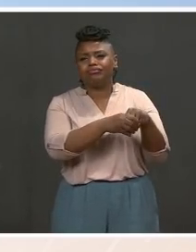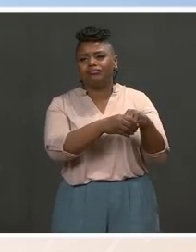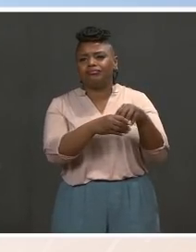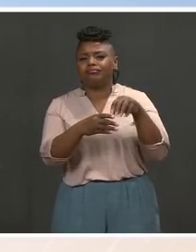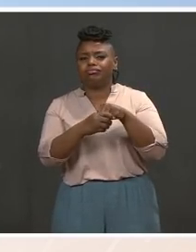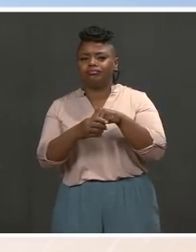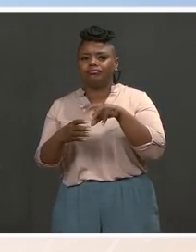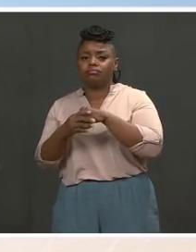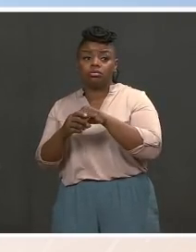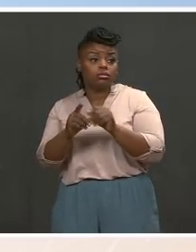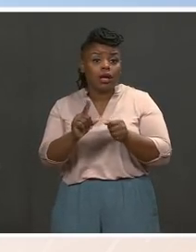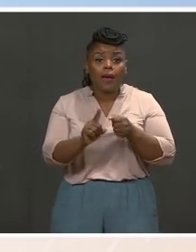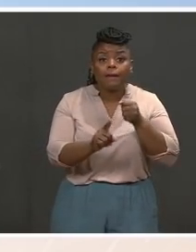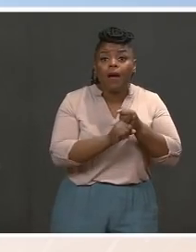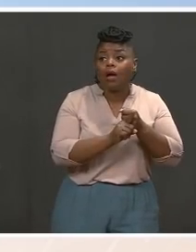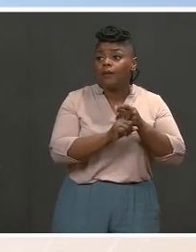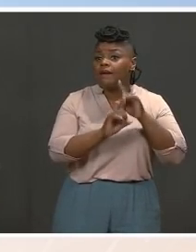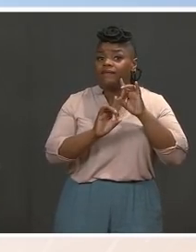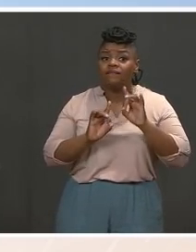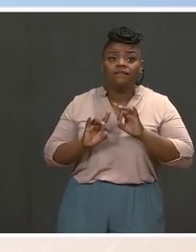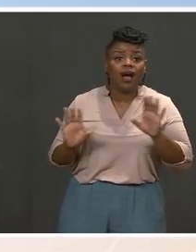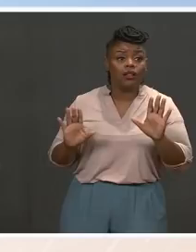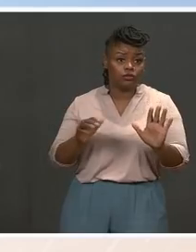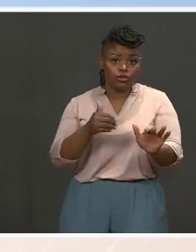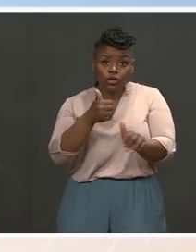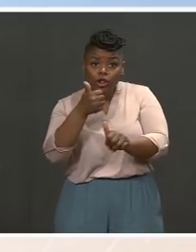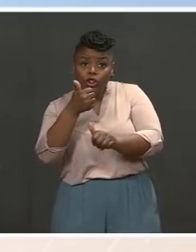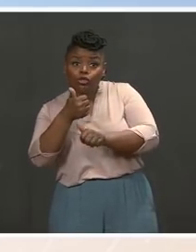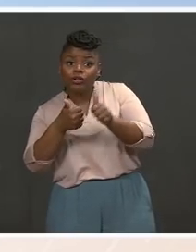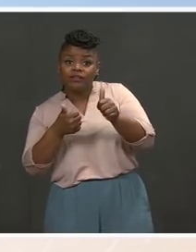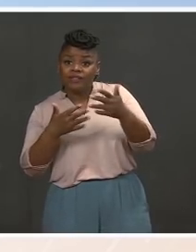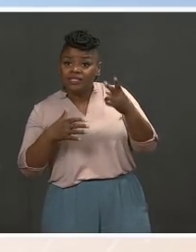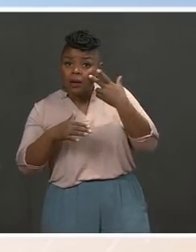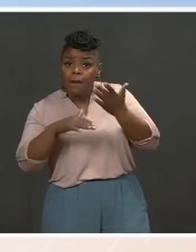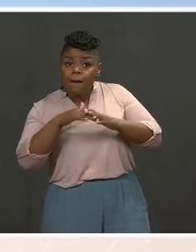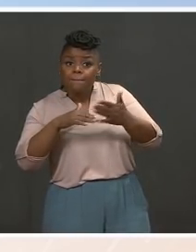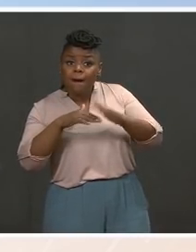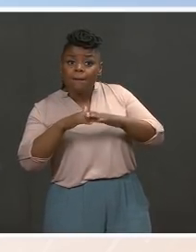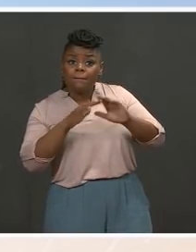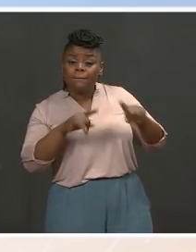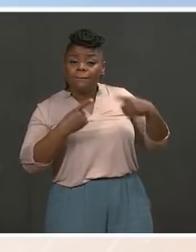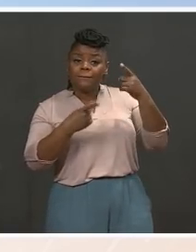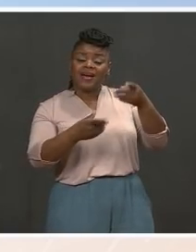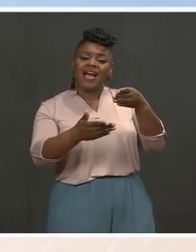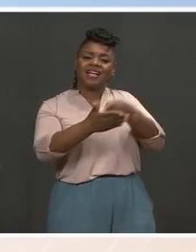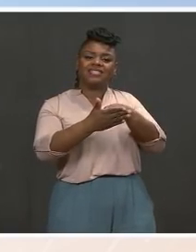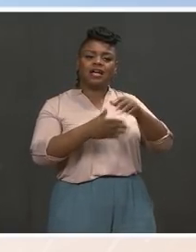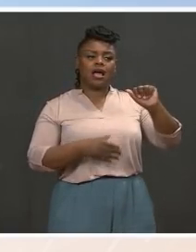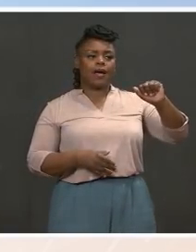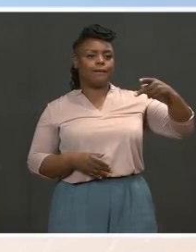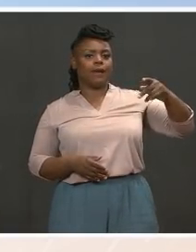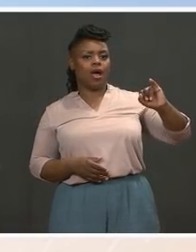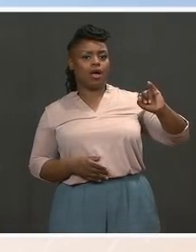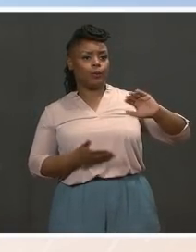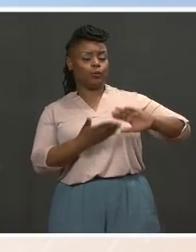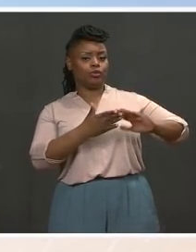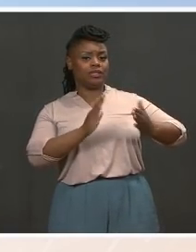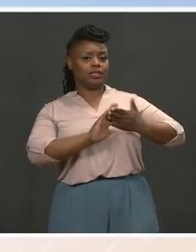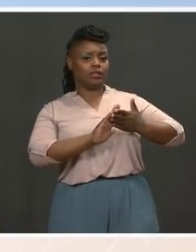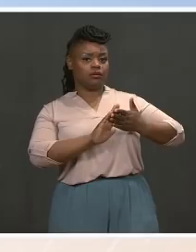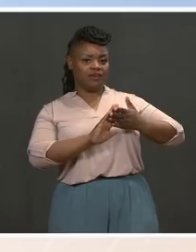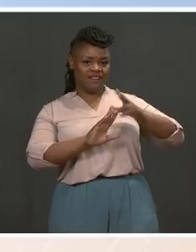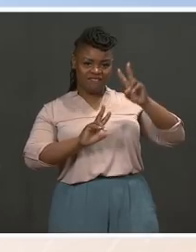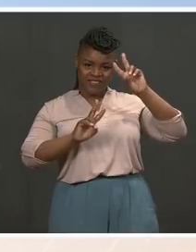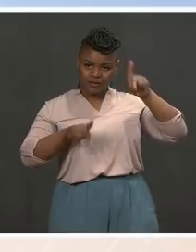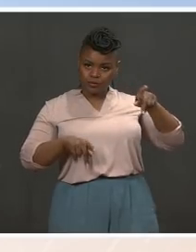threats and the – that we've seen increase over the past several months against the AAPI community, as a member herself of the AAPI